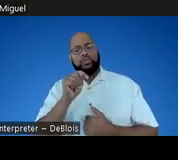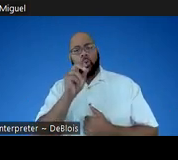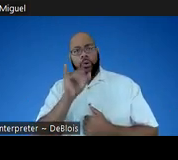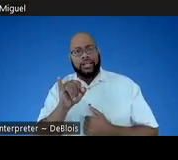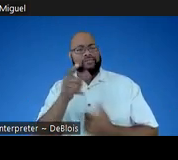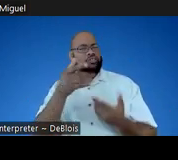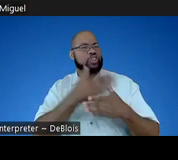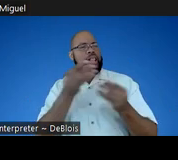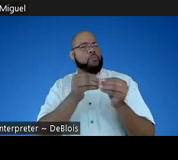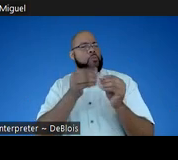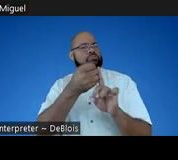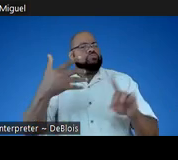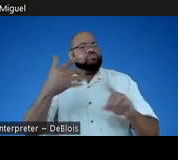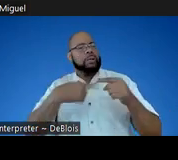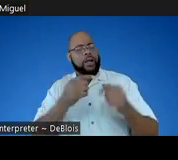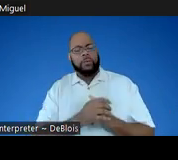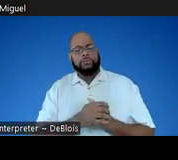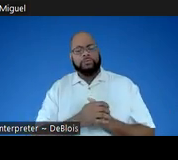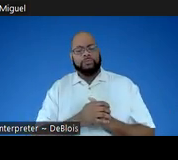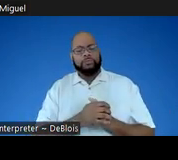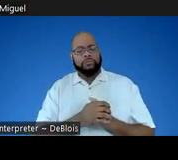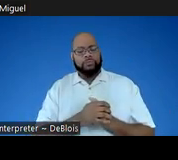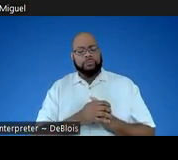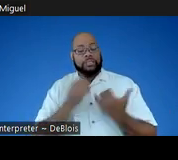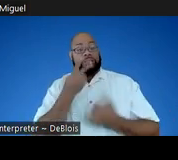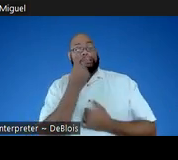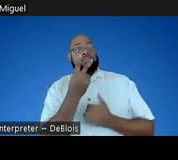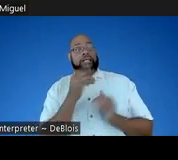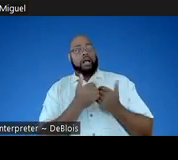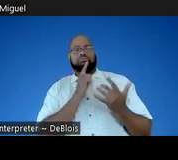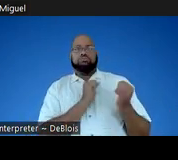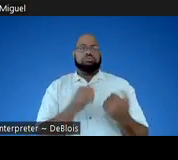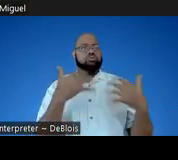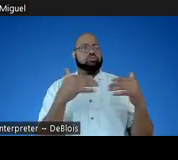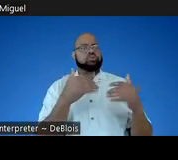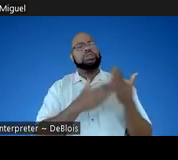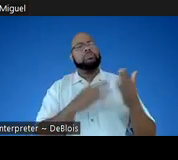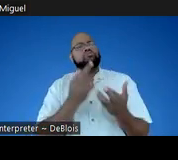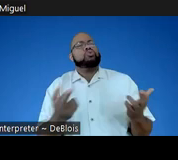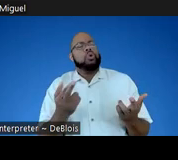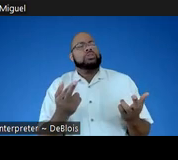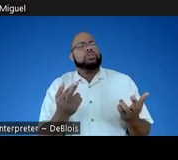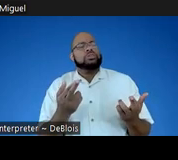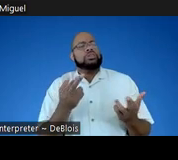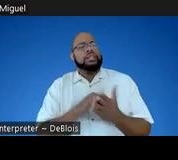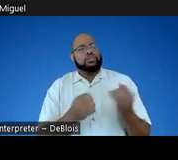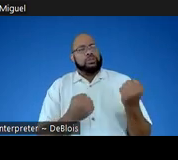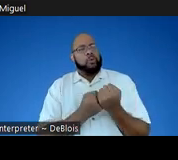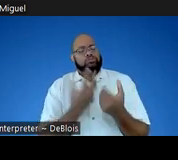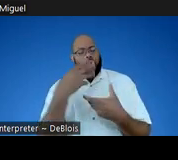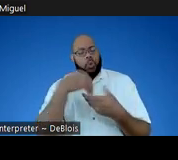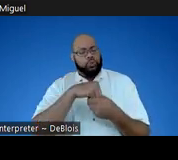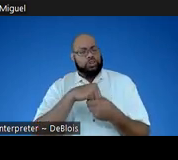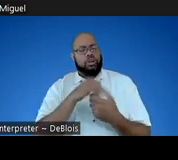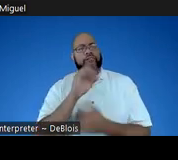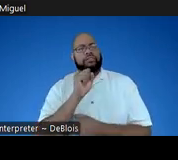if you guys could share a little bit more about now that we see how powerful it is, what are some of the resources that support the inclusion